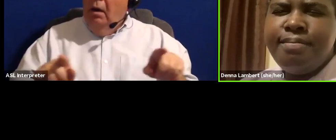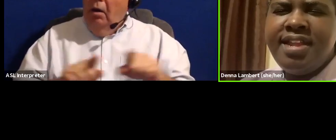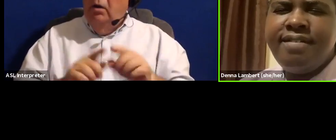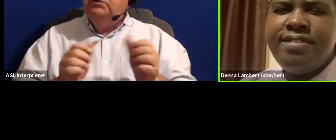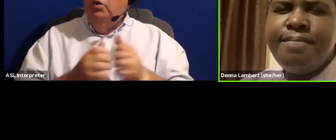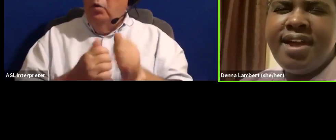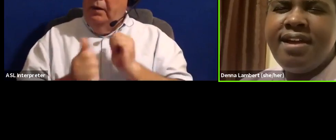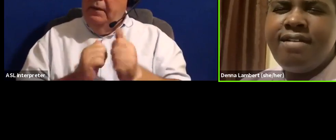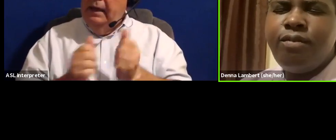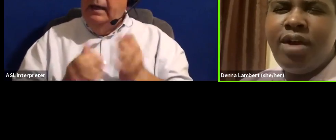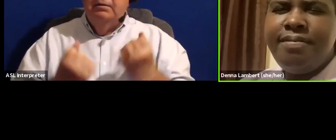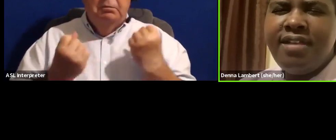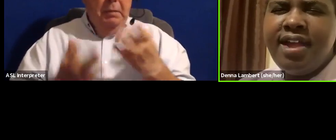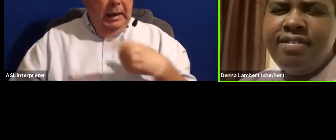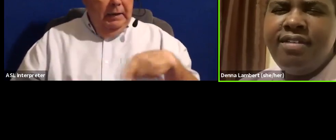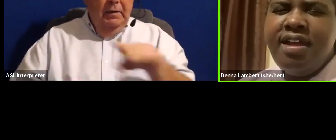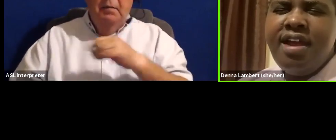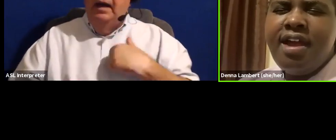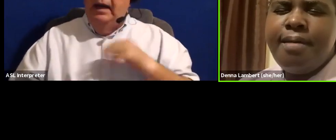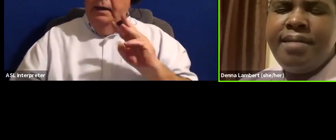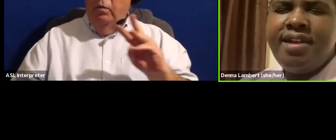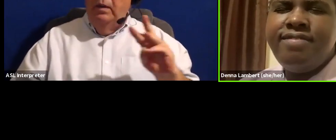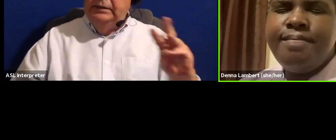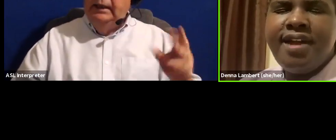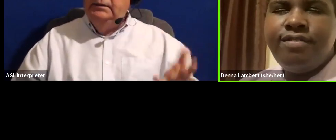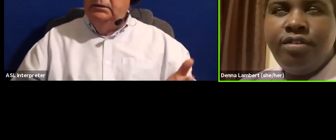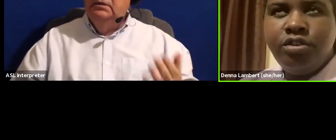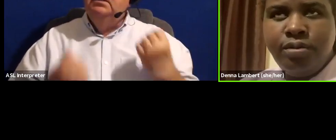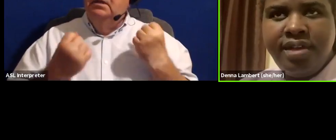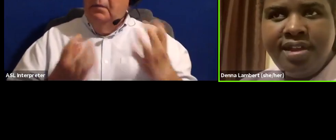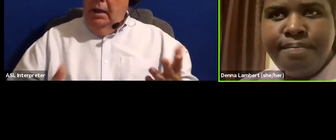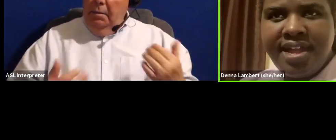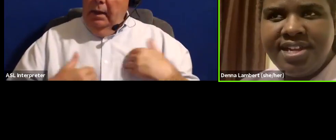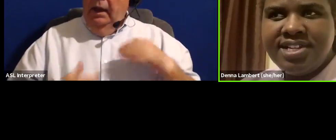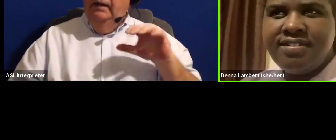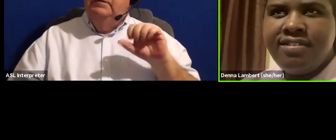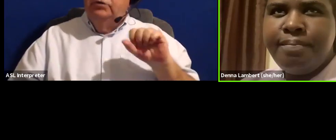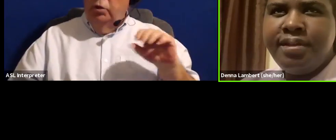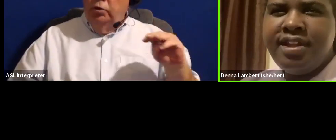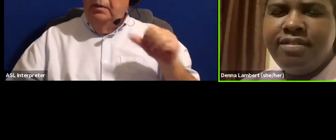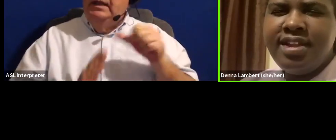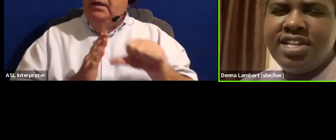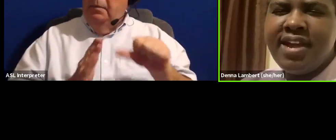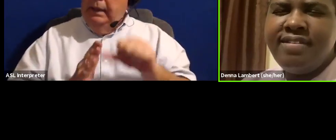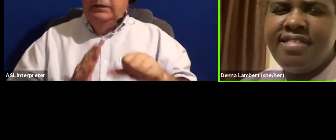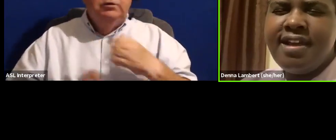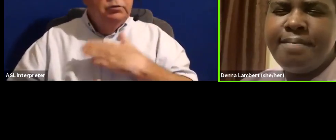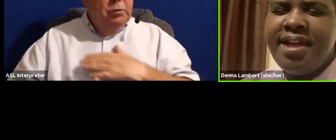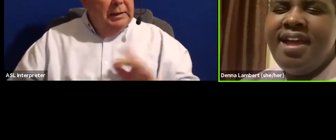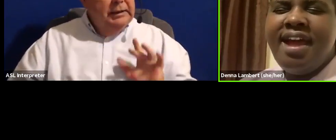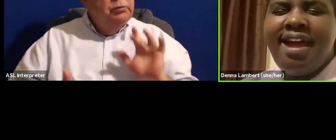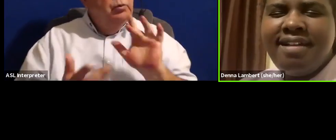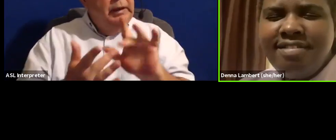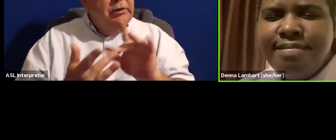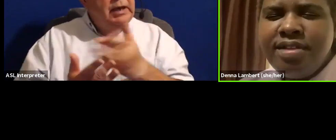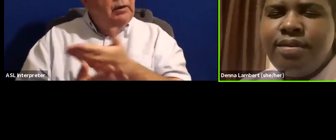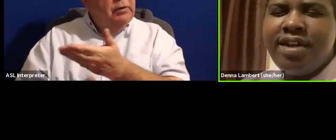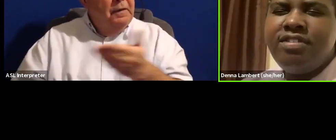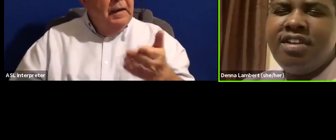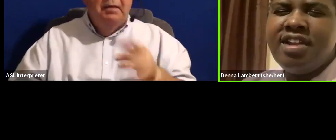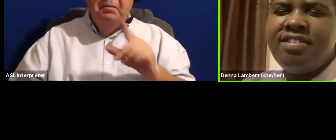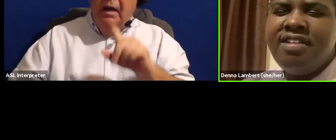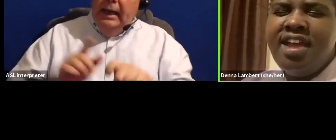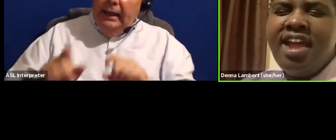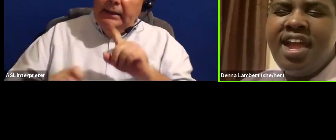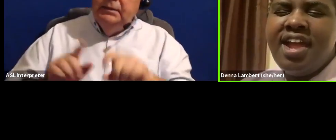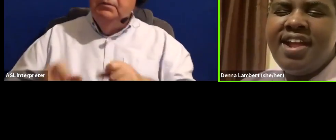the candidates. Many of them have websites, many of them have social media pages. So please reach out to them, ask them the